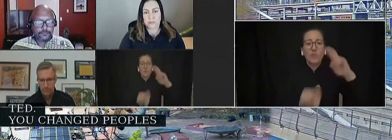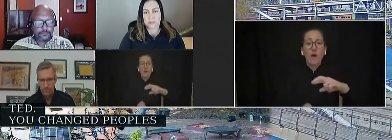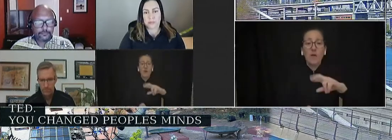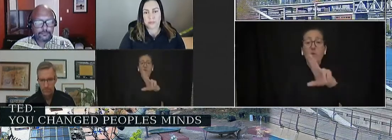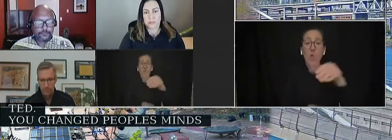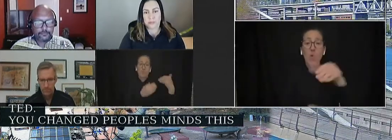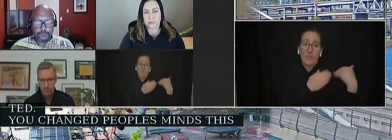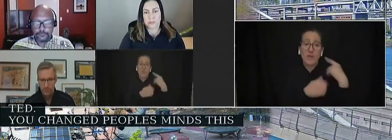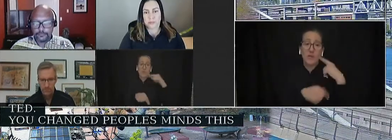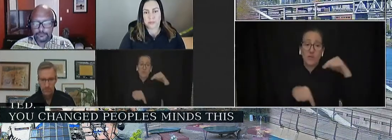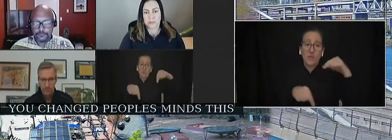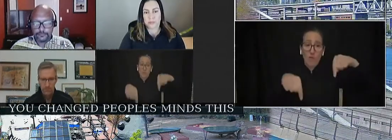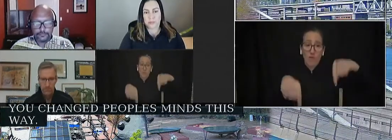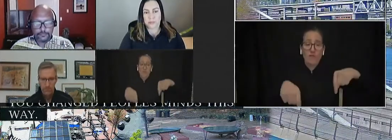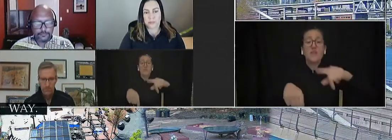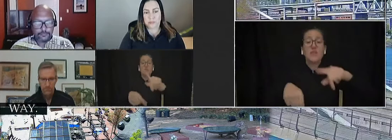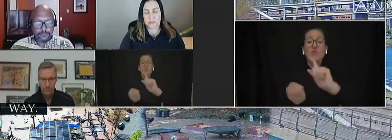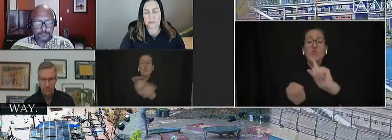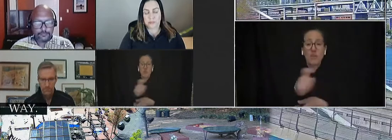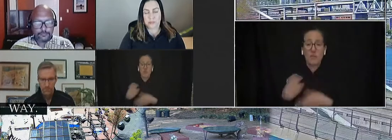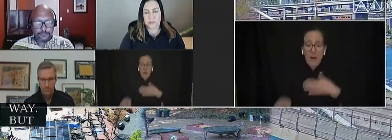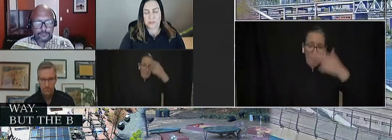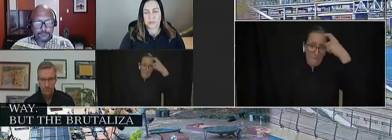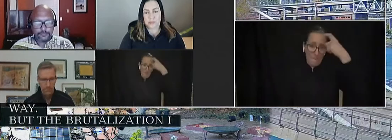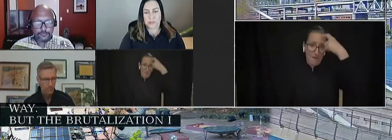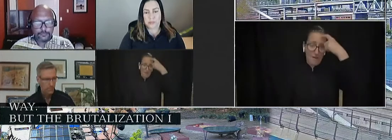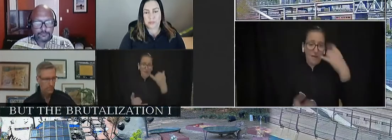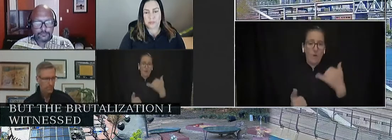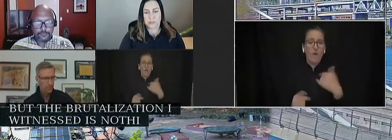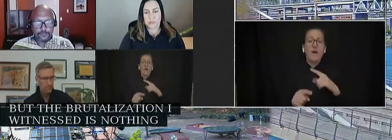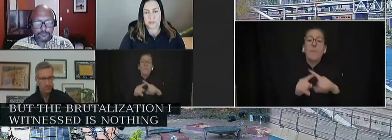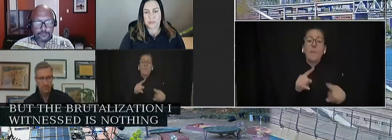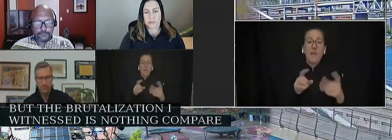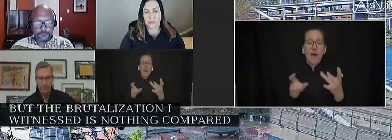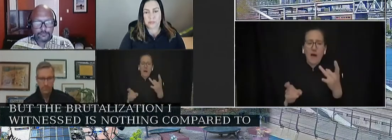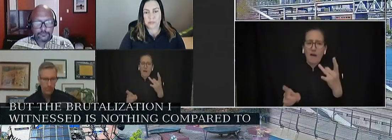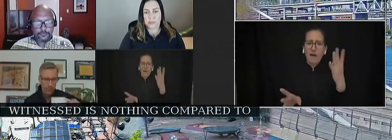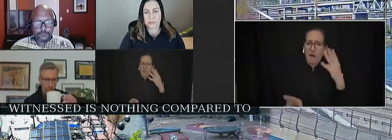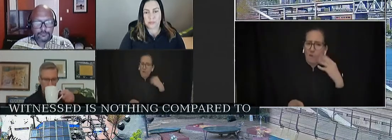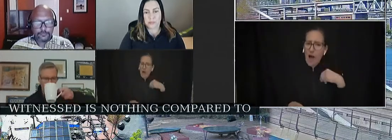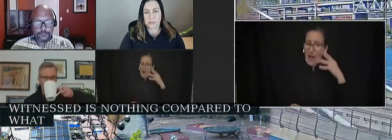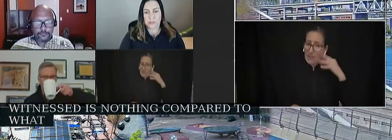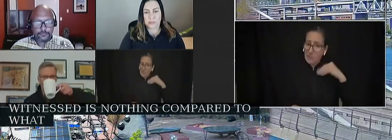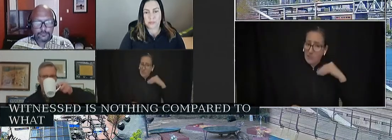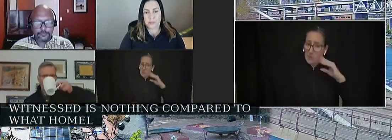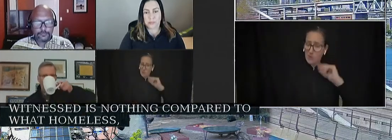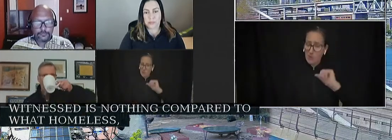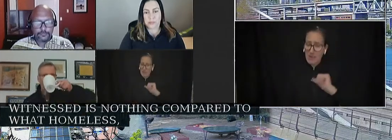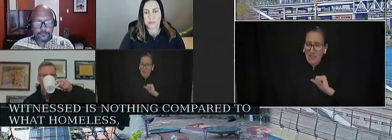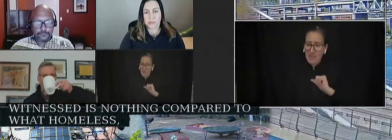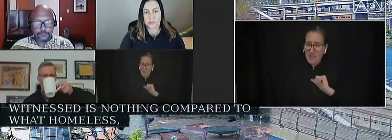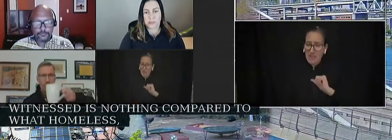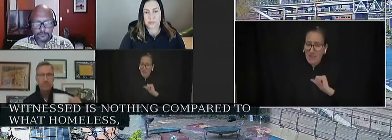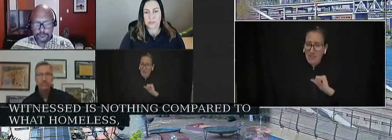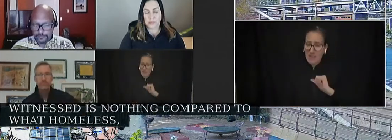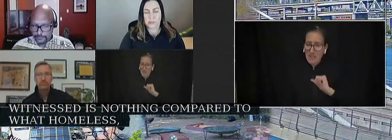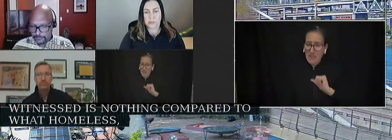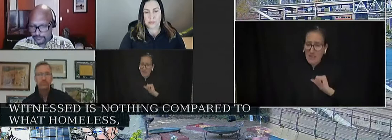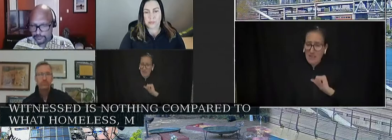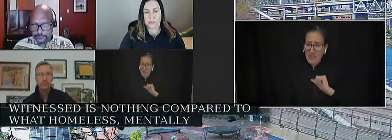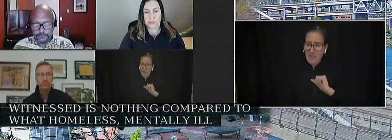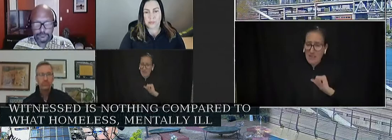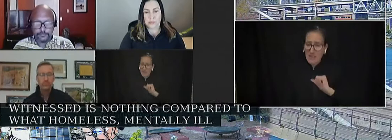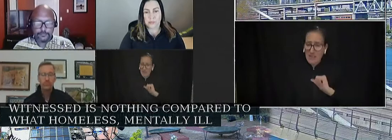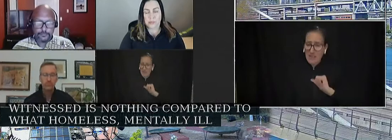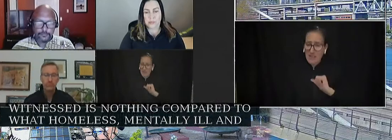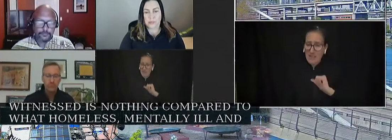But the brutalization I witnessed is nothing compared to what homeless folks, the mentally ill, and black and indigenous Portlanders face with your cops. They murder them